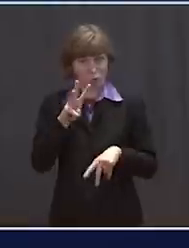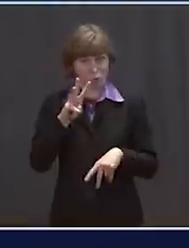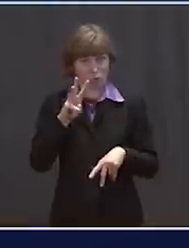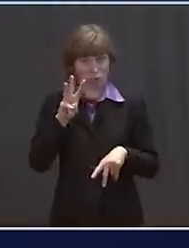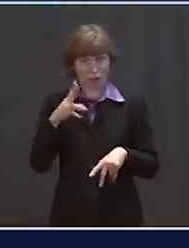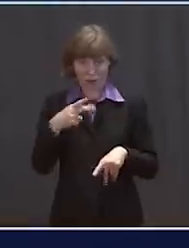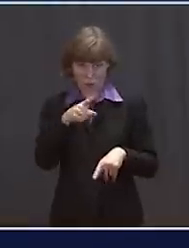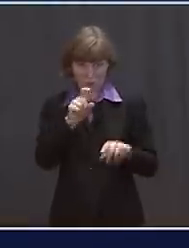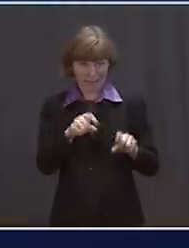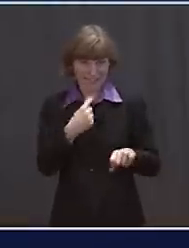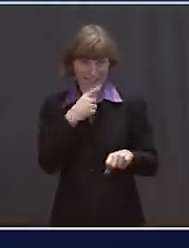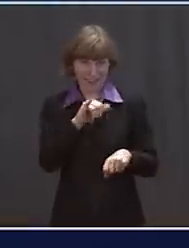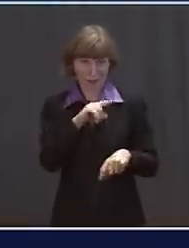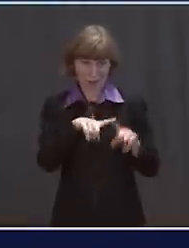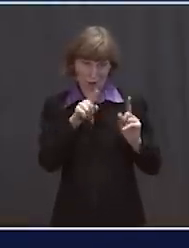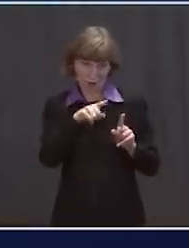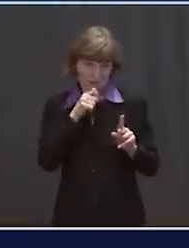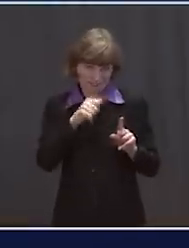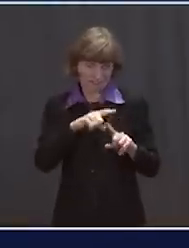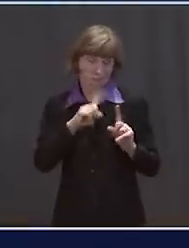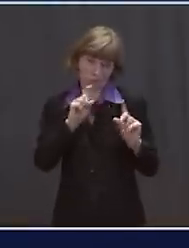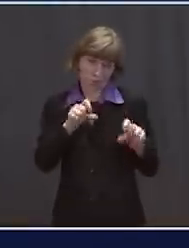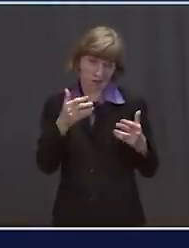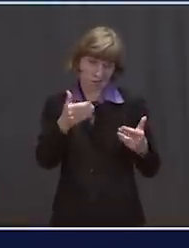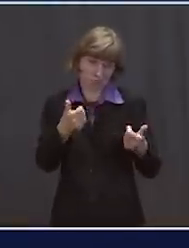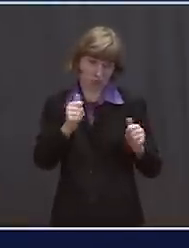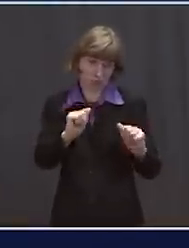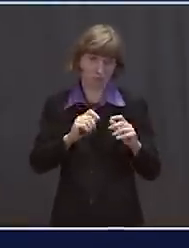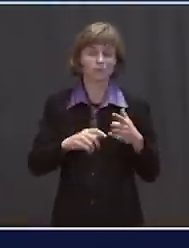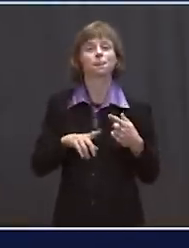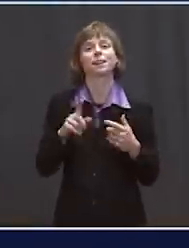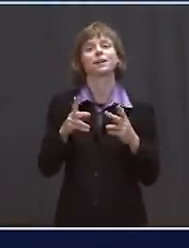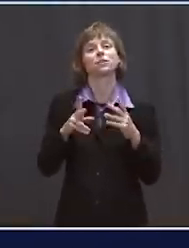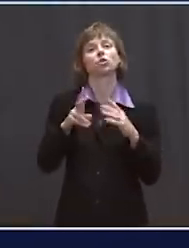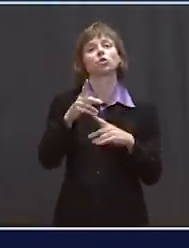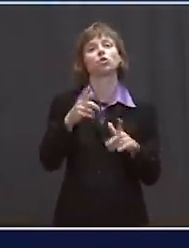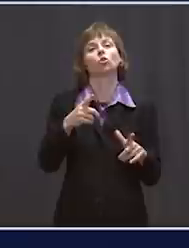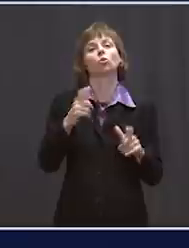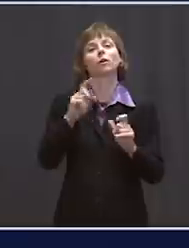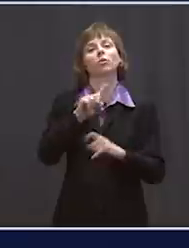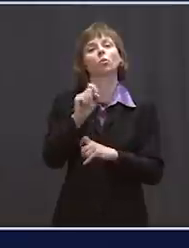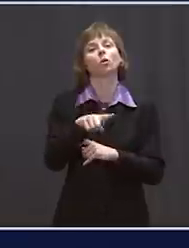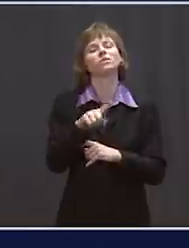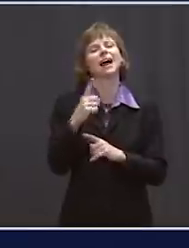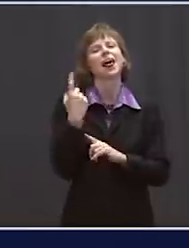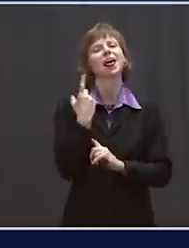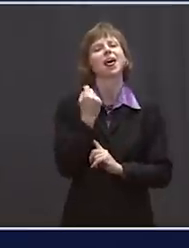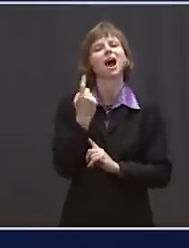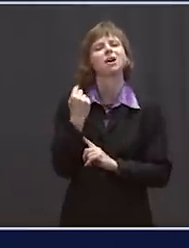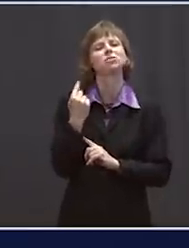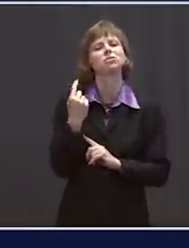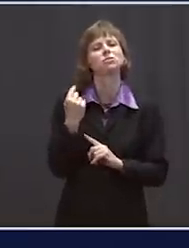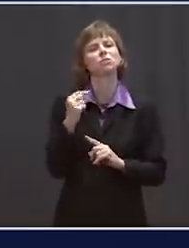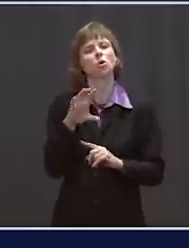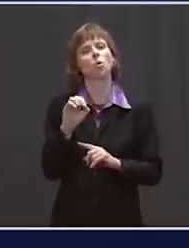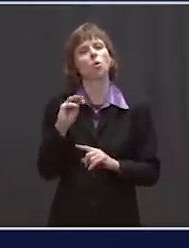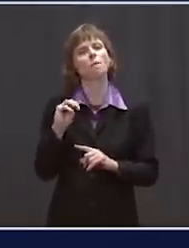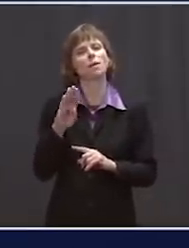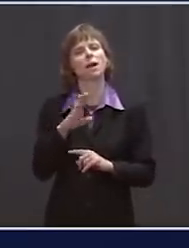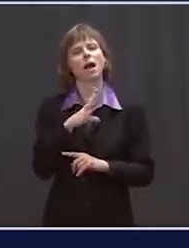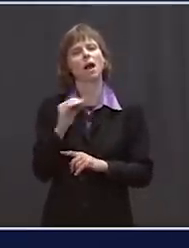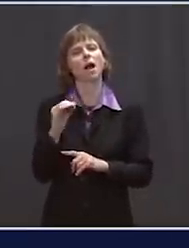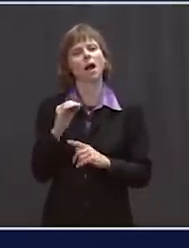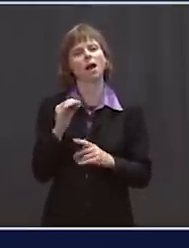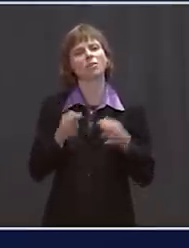certainly say that, but you are not. But you can ask me another question. My second quick question is, last year, OMB and the Justice Department